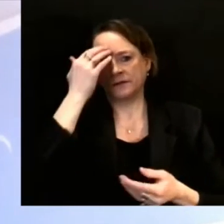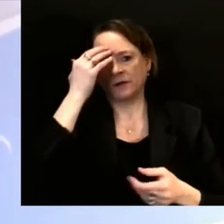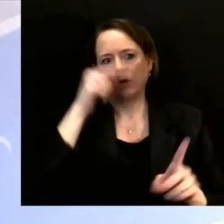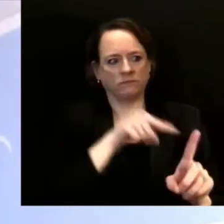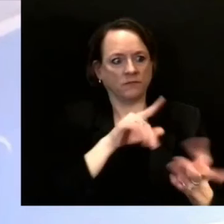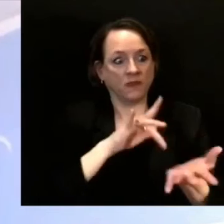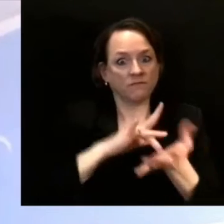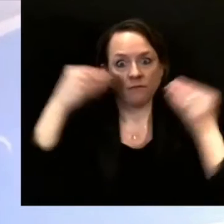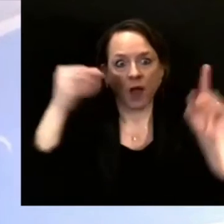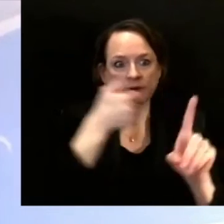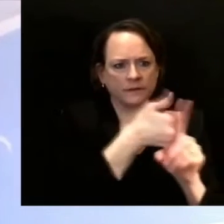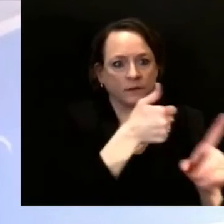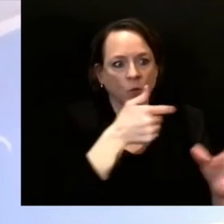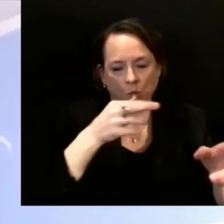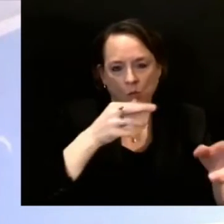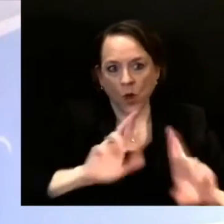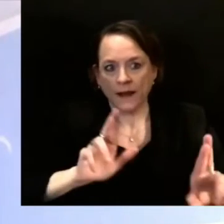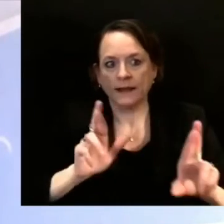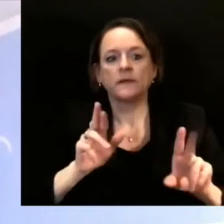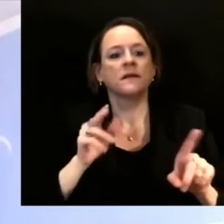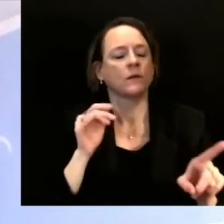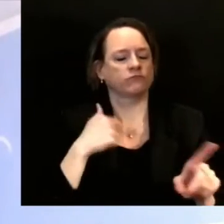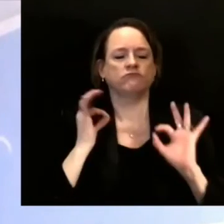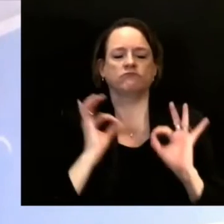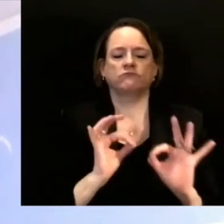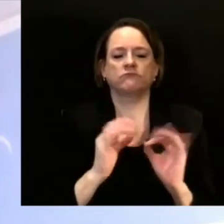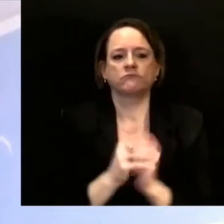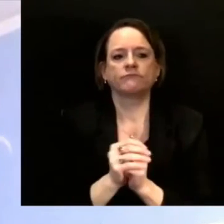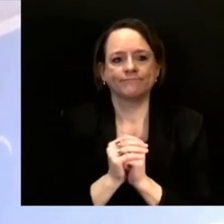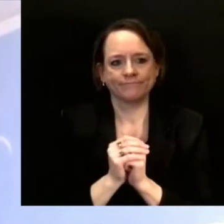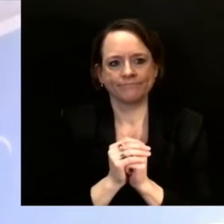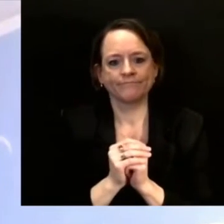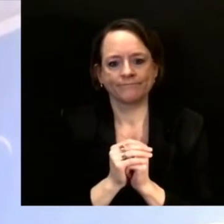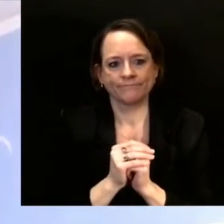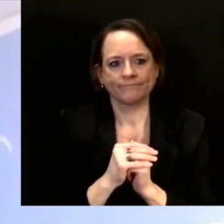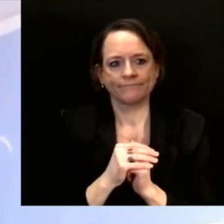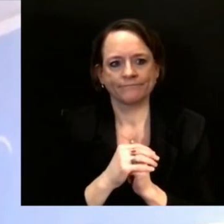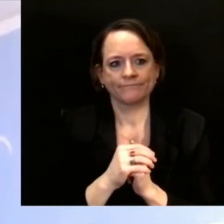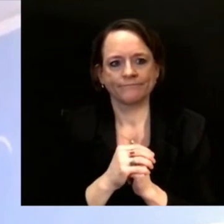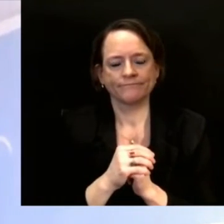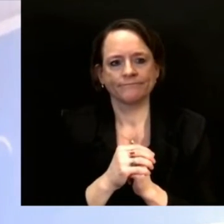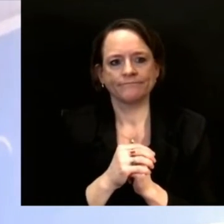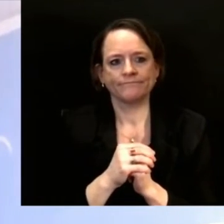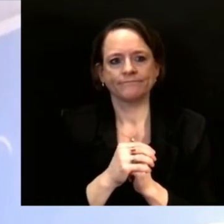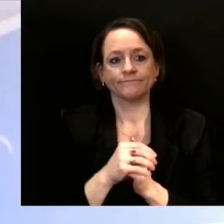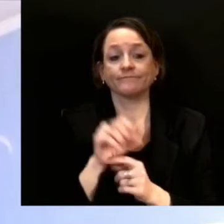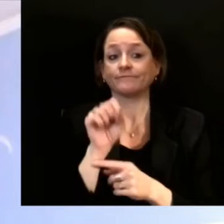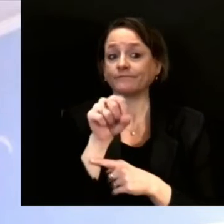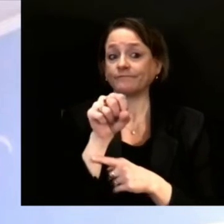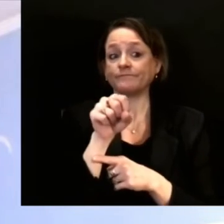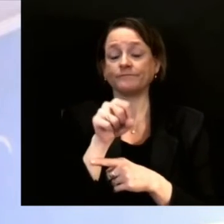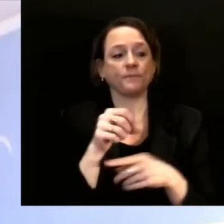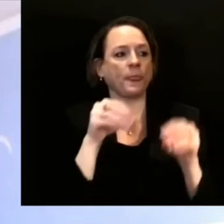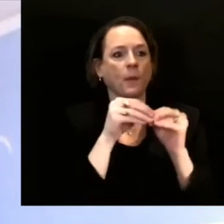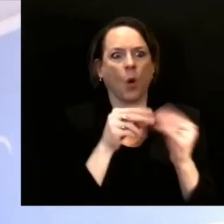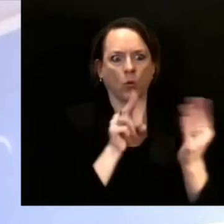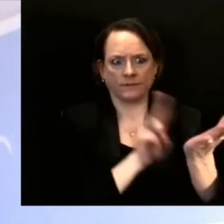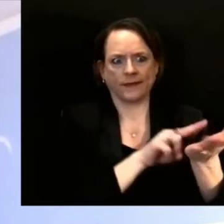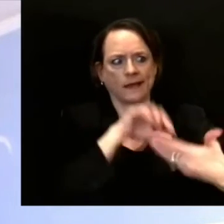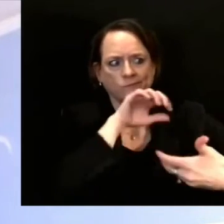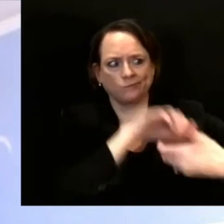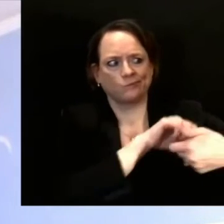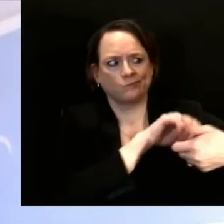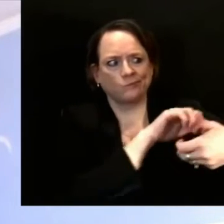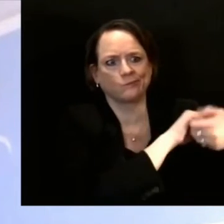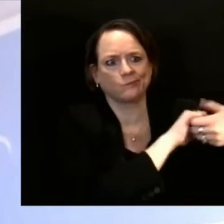and really making that connection. So they certainly are starting to play a bigger role as we move forward. In addition,